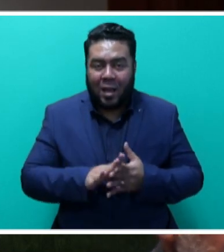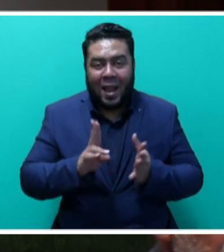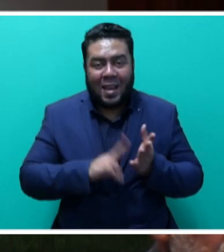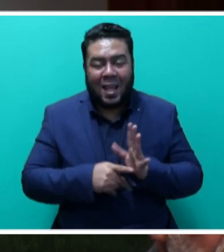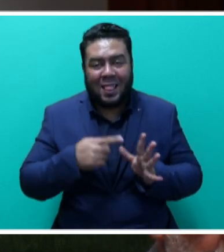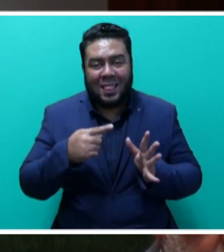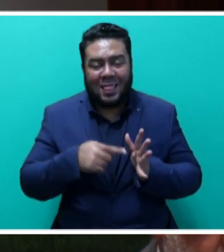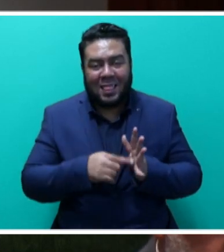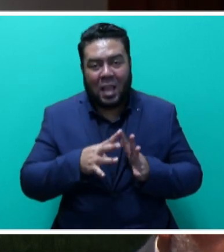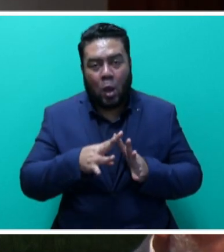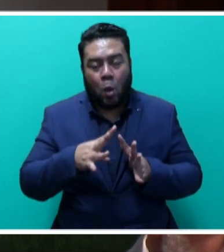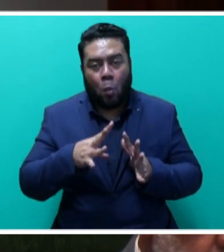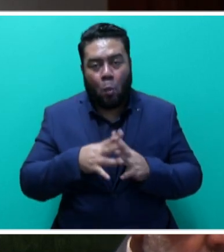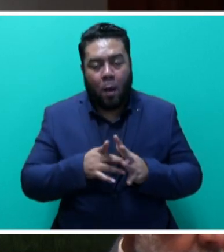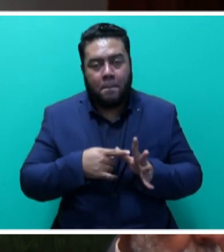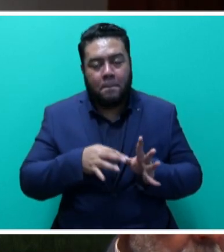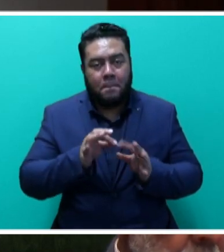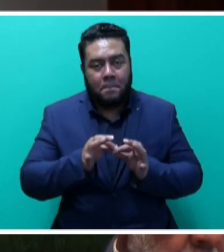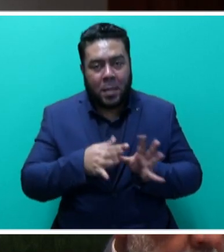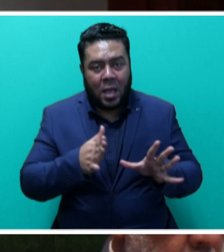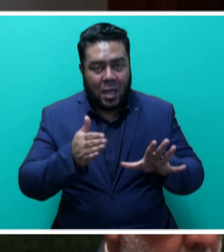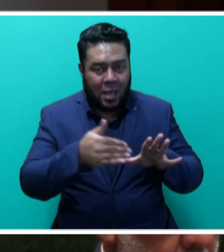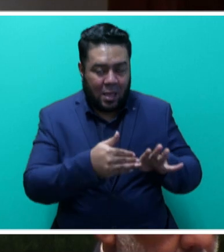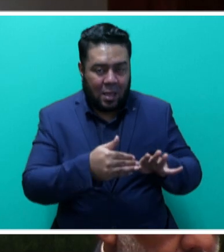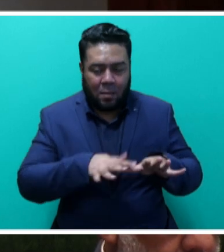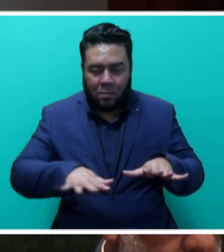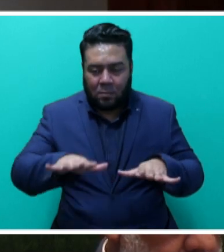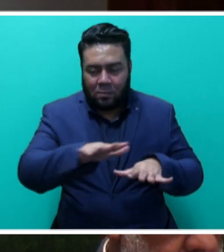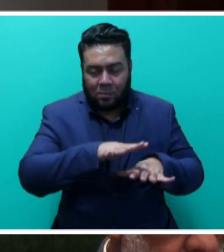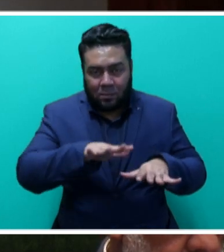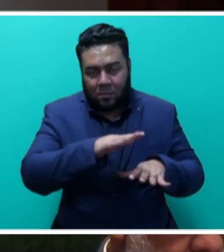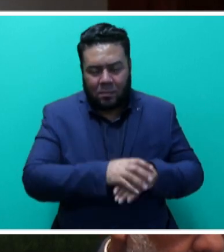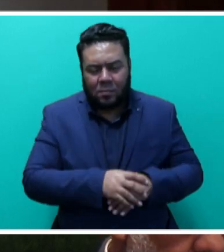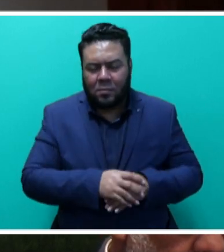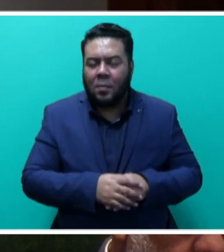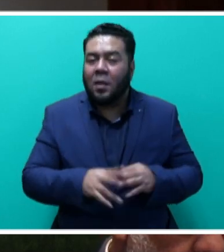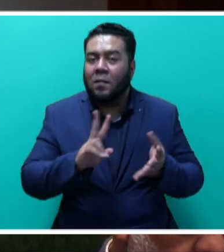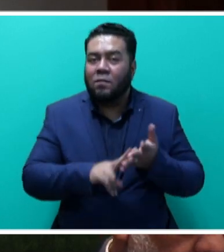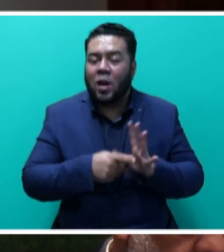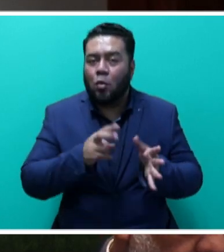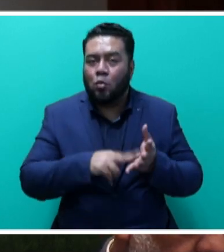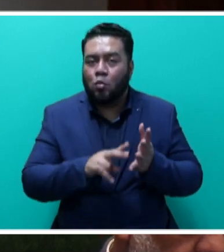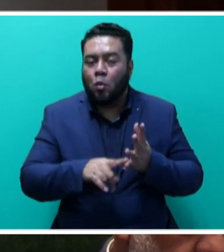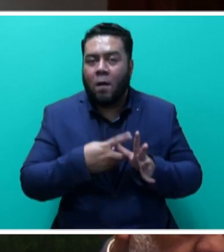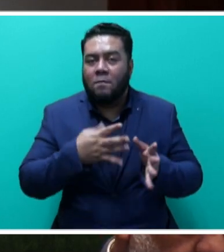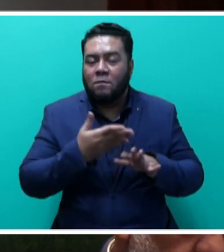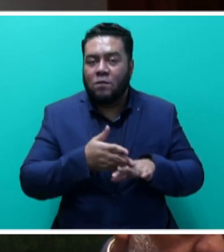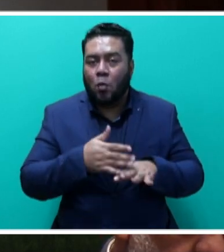Peninsula, in Honourable Village, in the Waturaba District,